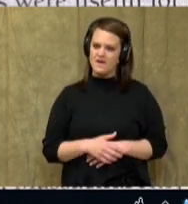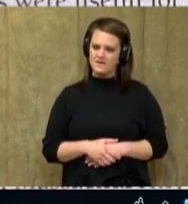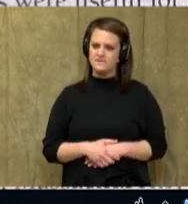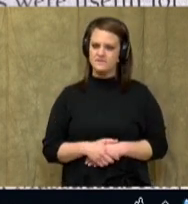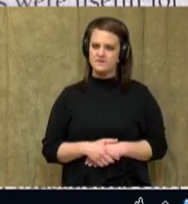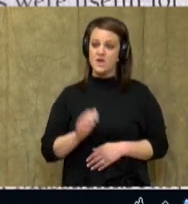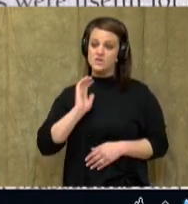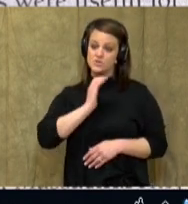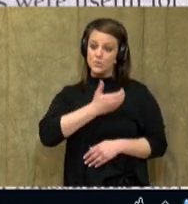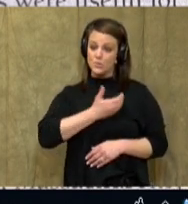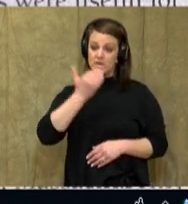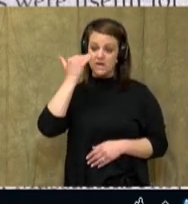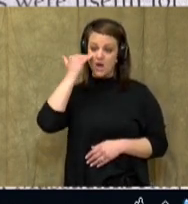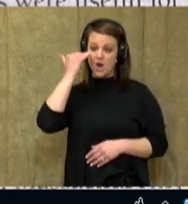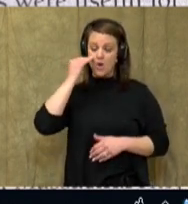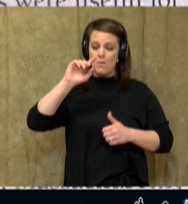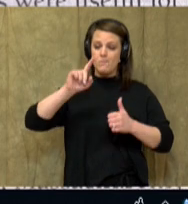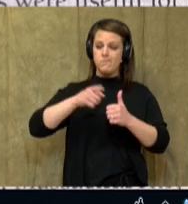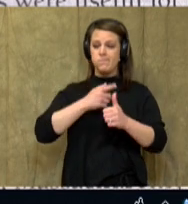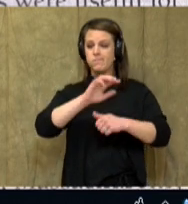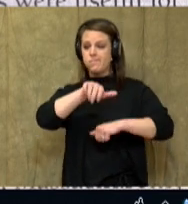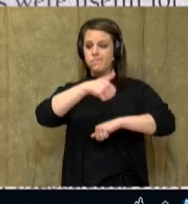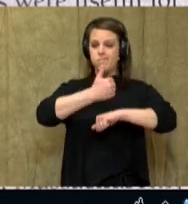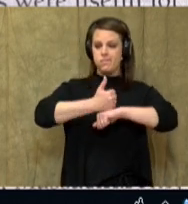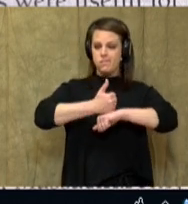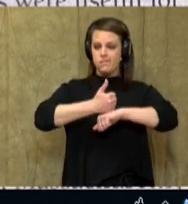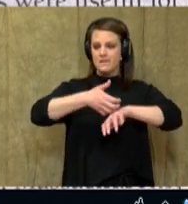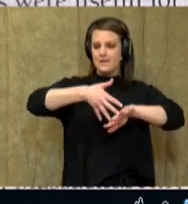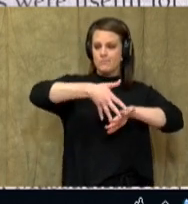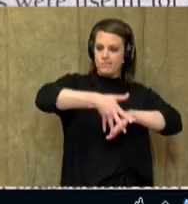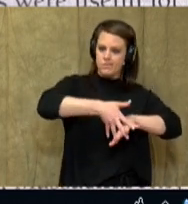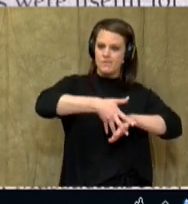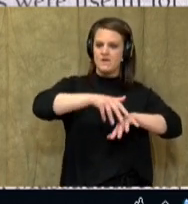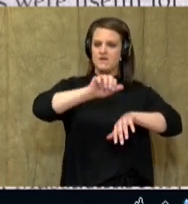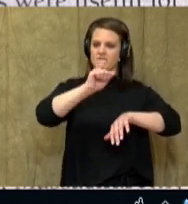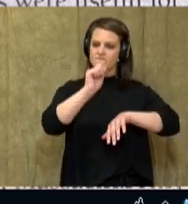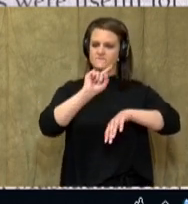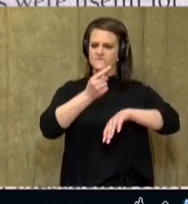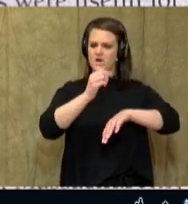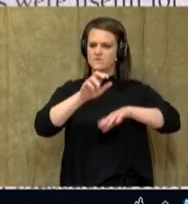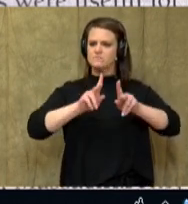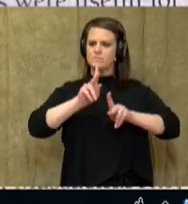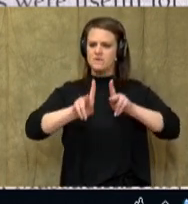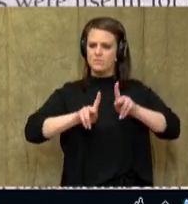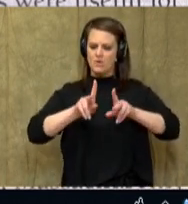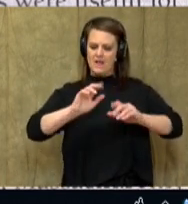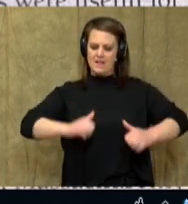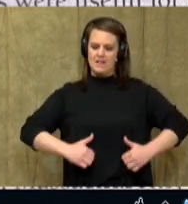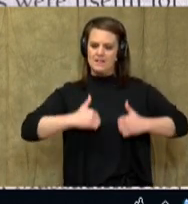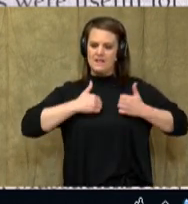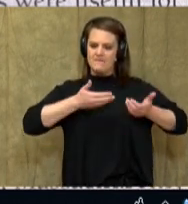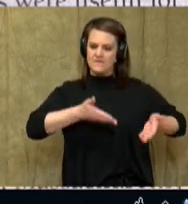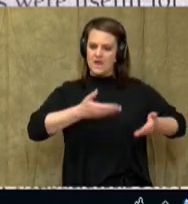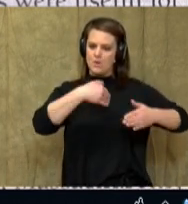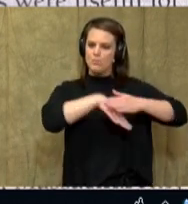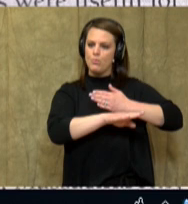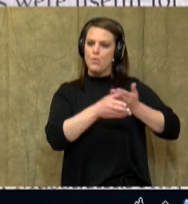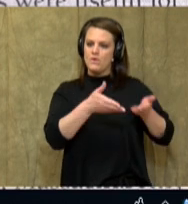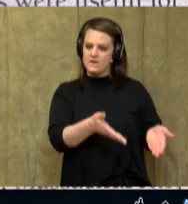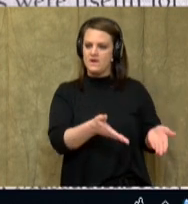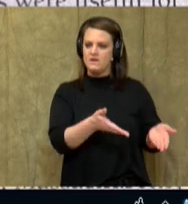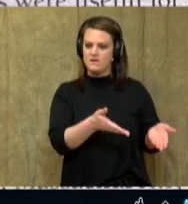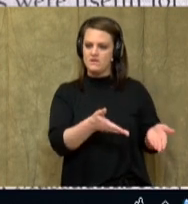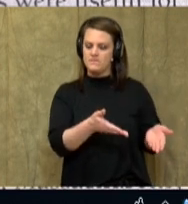we know that they were original to that country or to that land or they were born there. So if